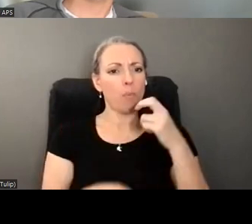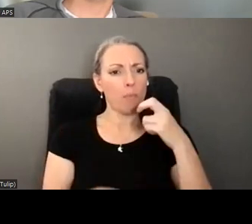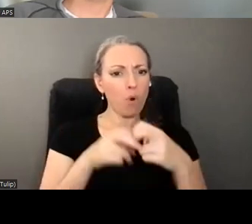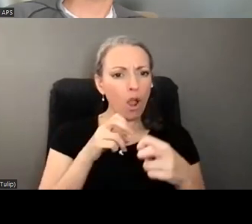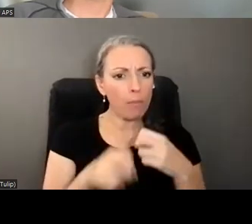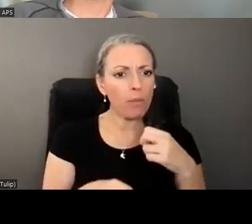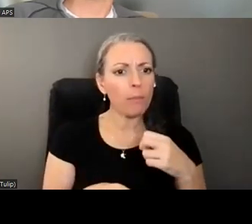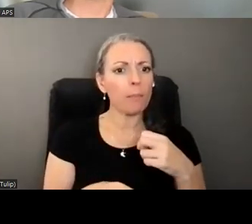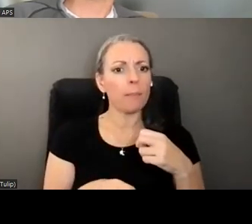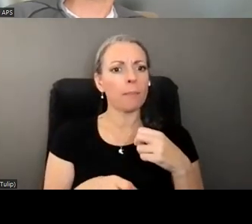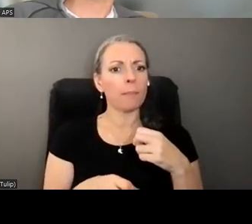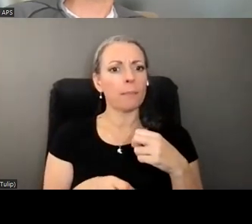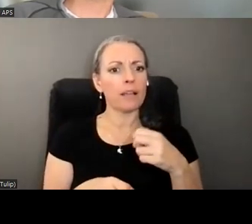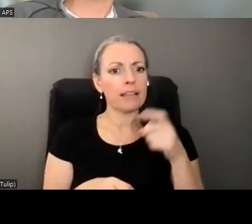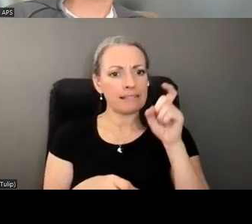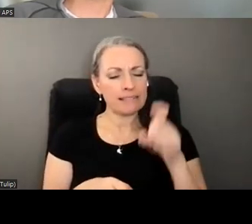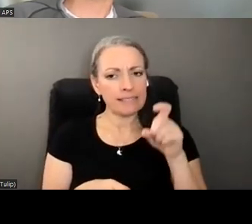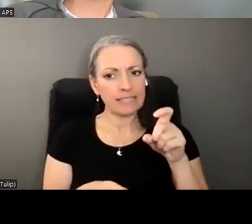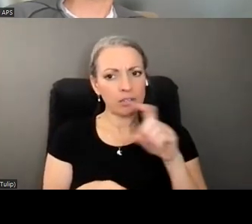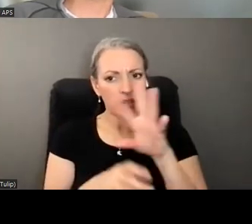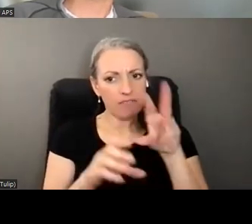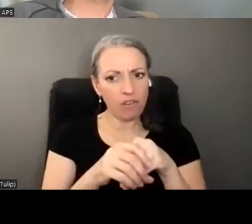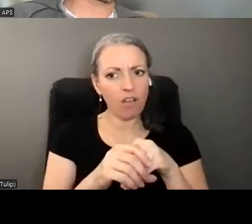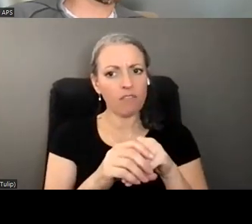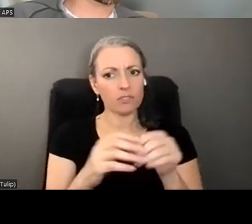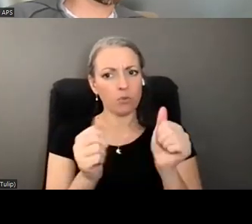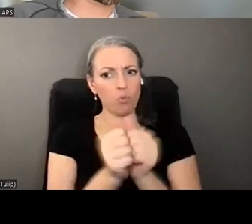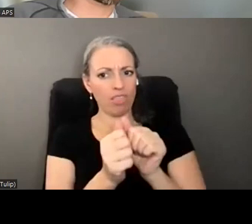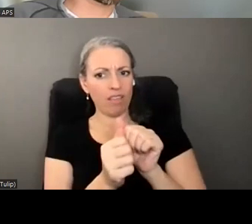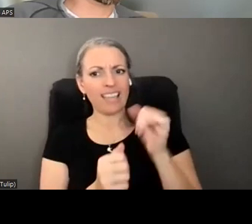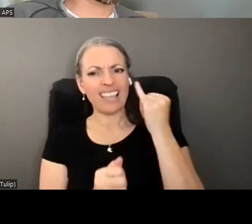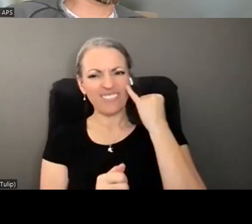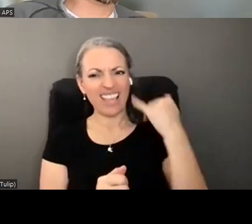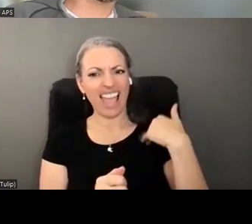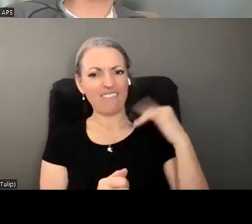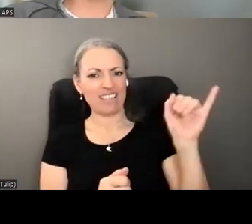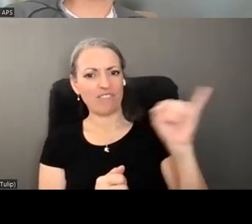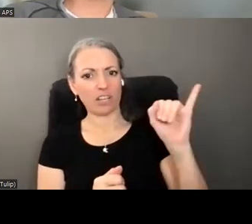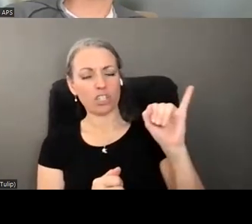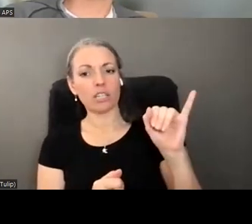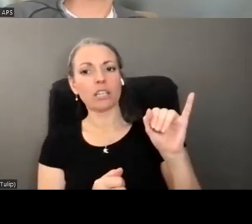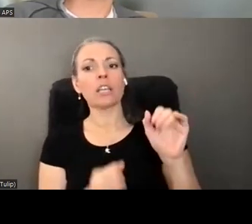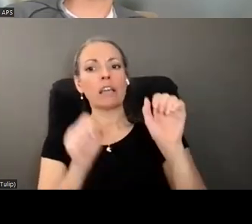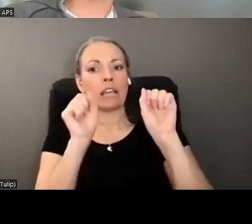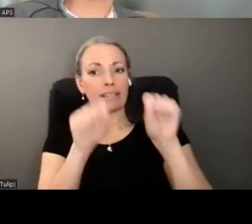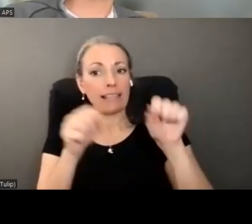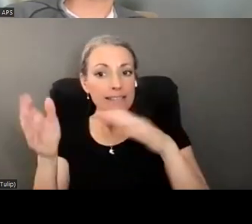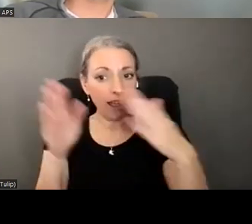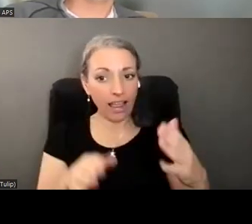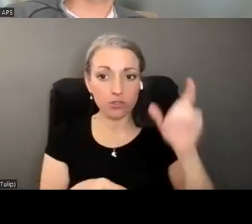and they need to get into a hospital at one for that he could die don't infect and go untreated